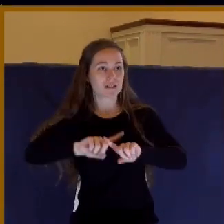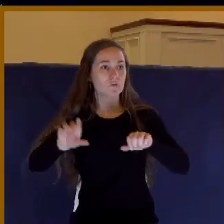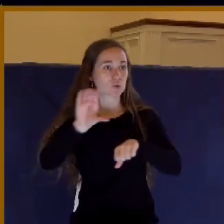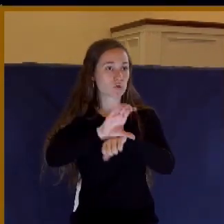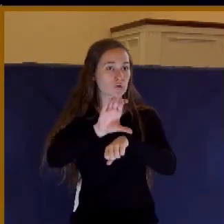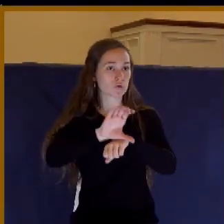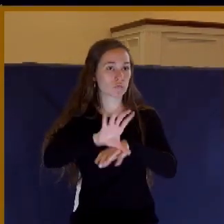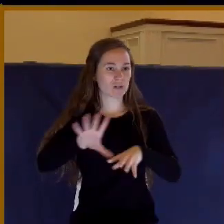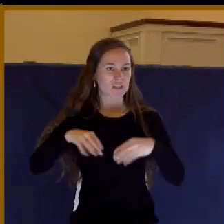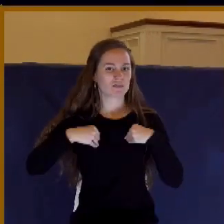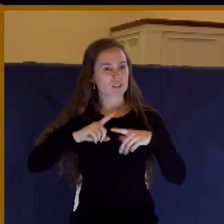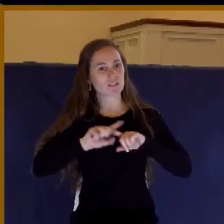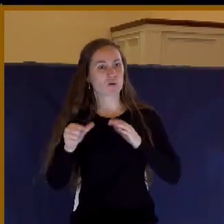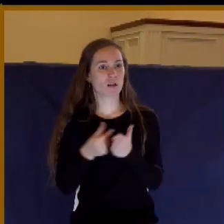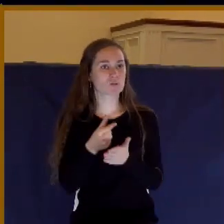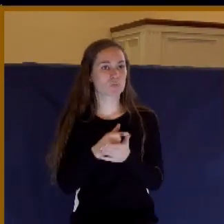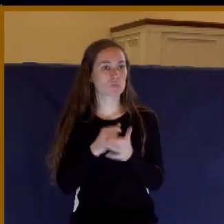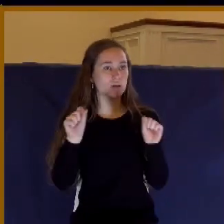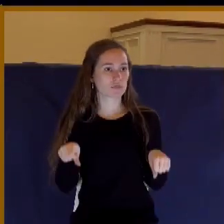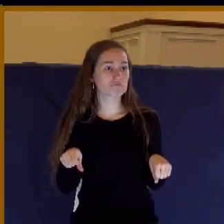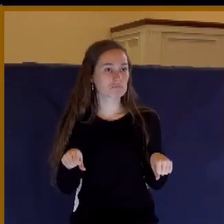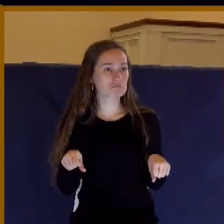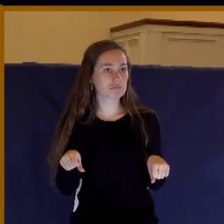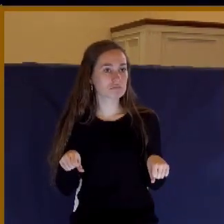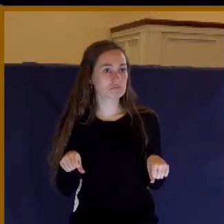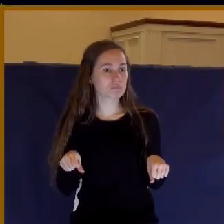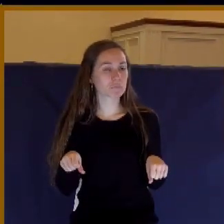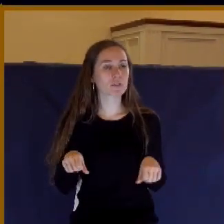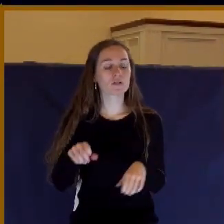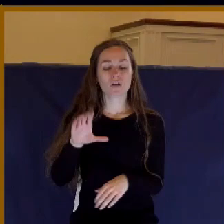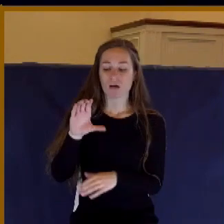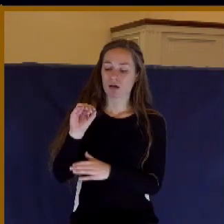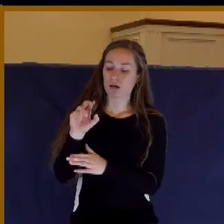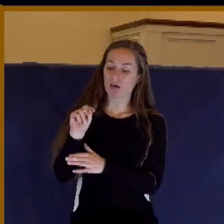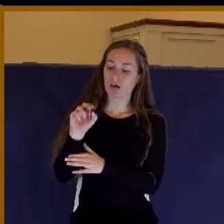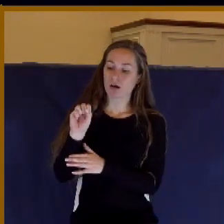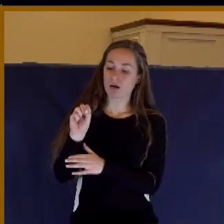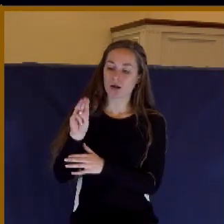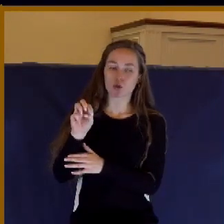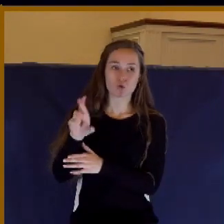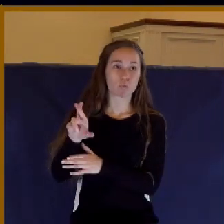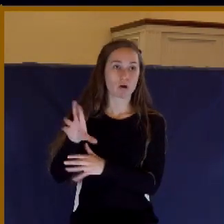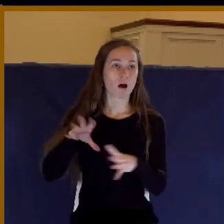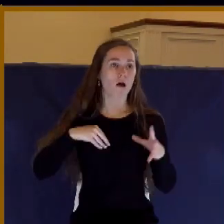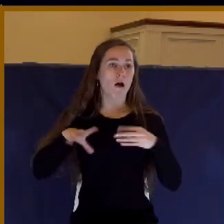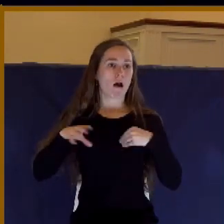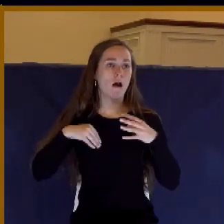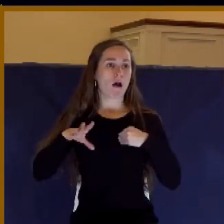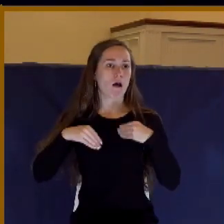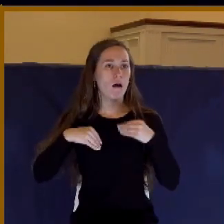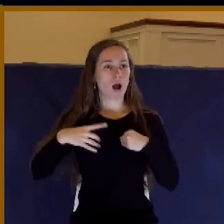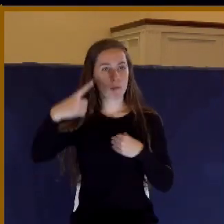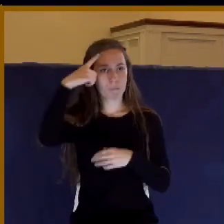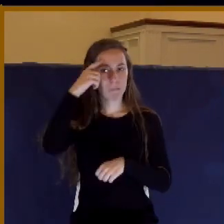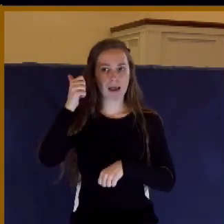We have the consumer mentality has invaded the church in America today. If don't get what you want here, fine. You can surely find